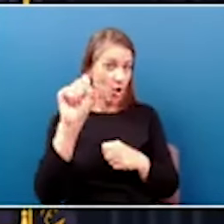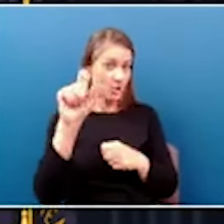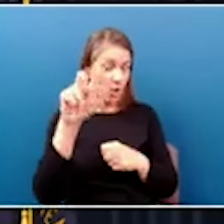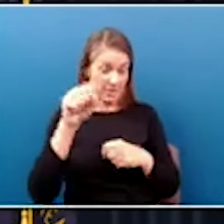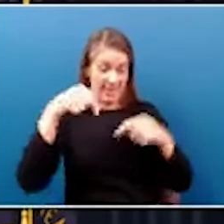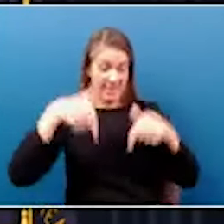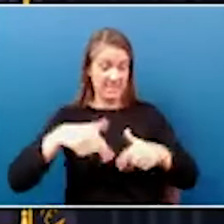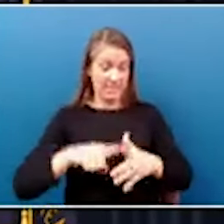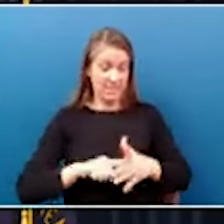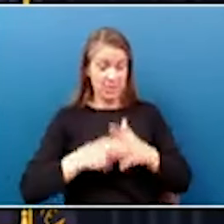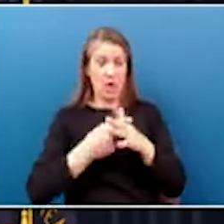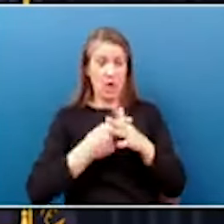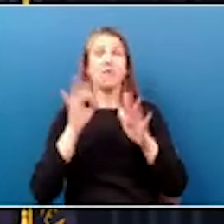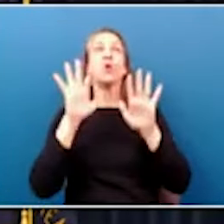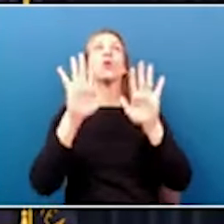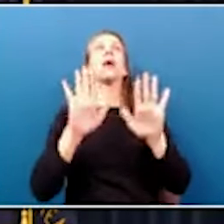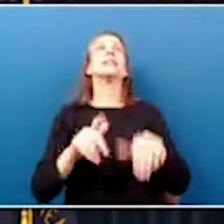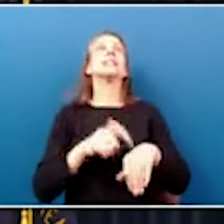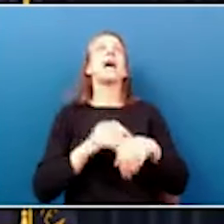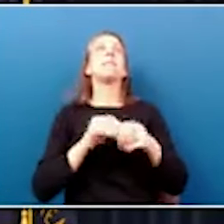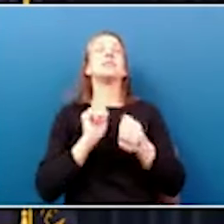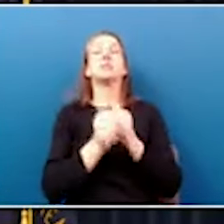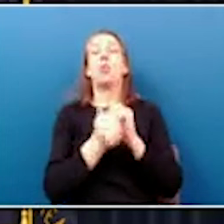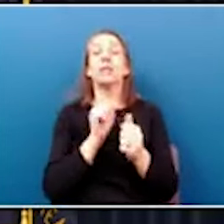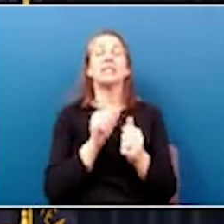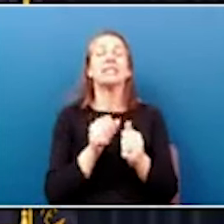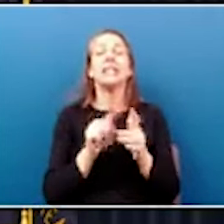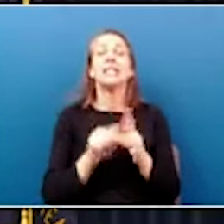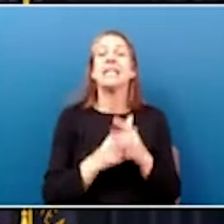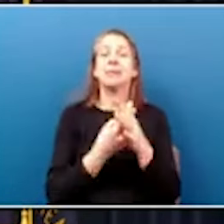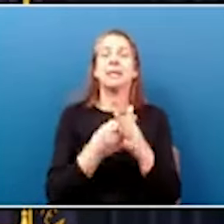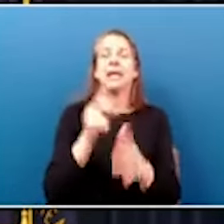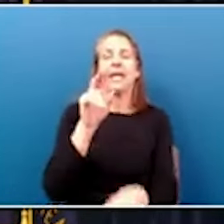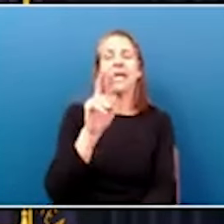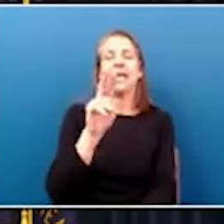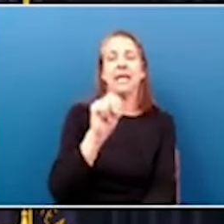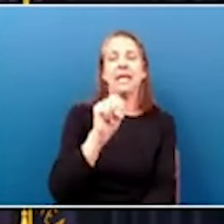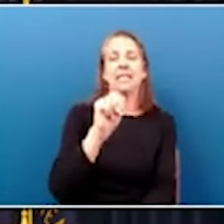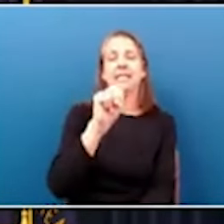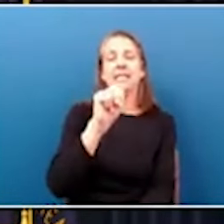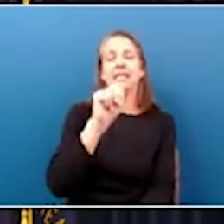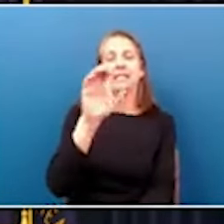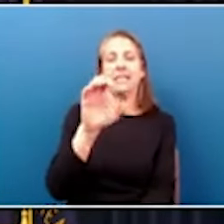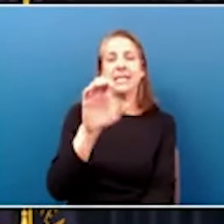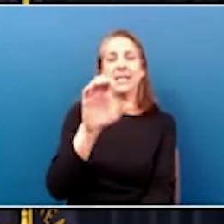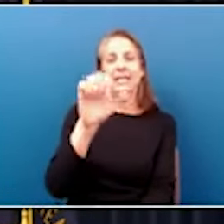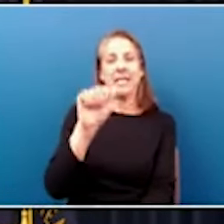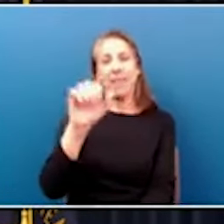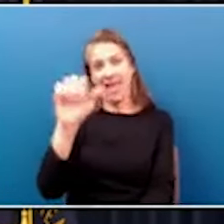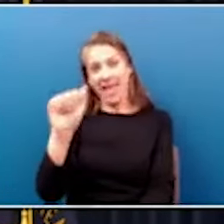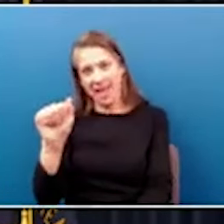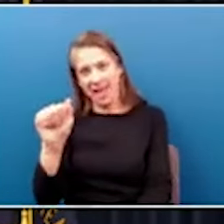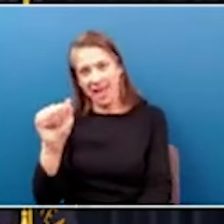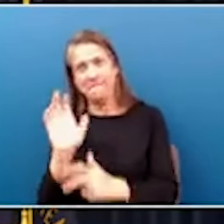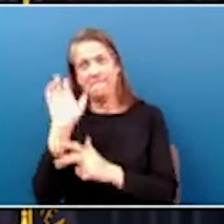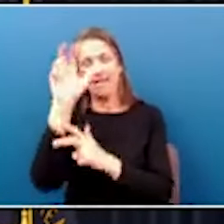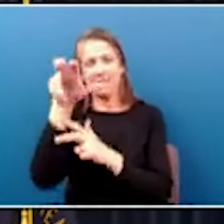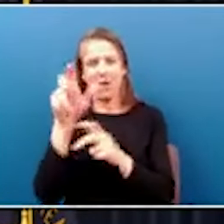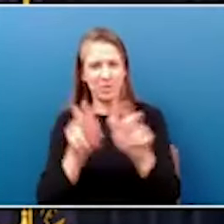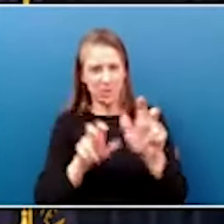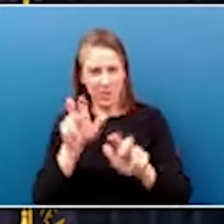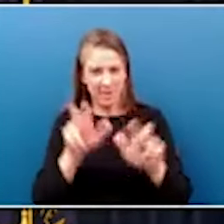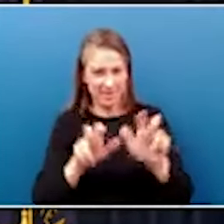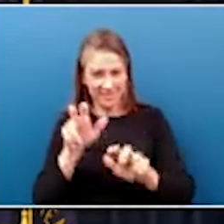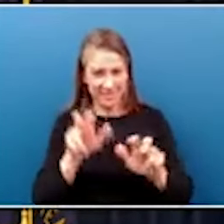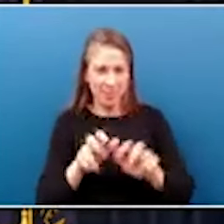arguably the greatest time in sports, the kickoff to the NCAA basketball tournament, unless you include the play-in games, in which case it's been